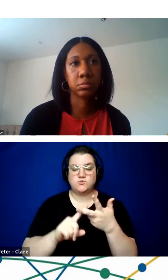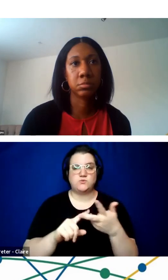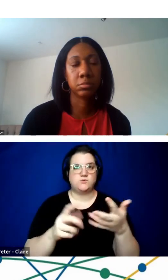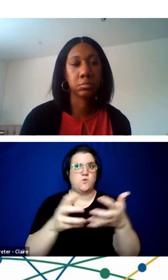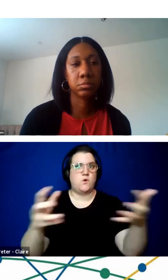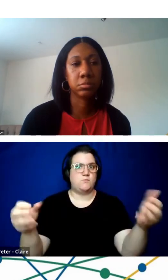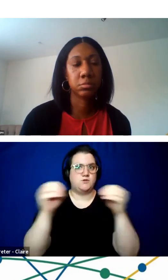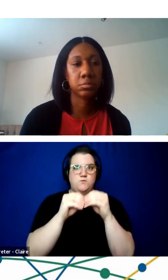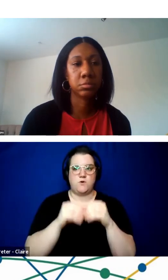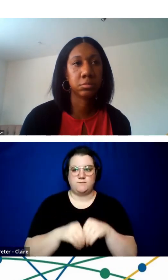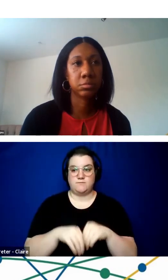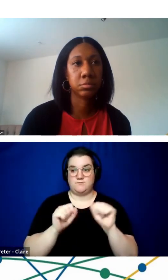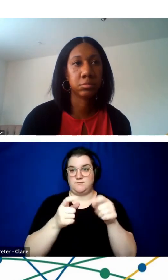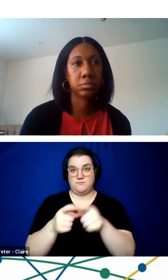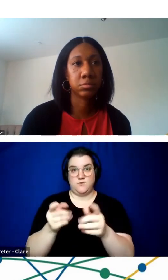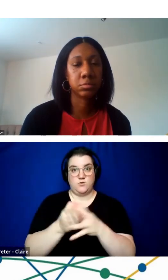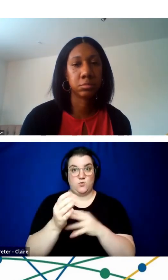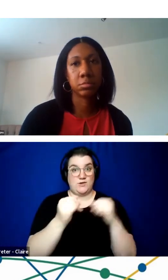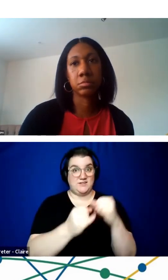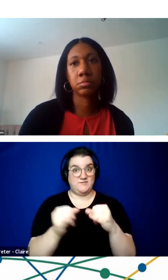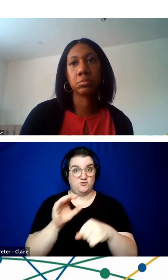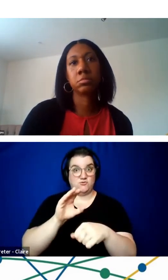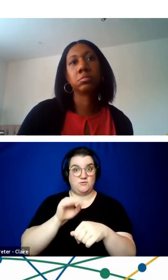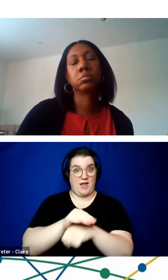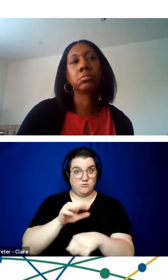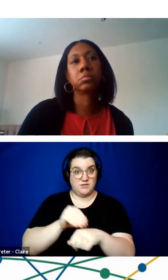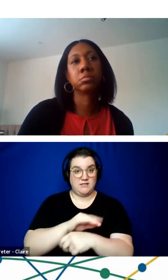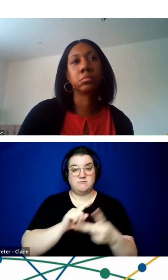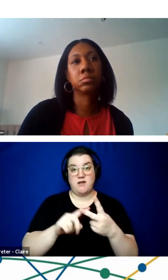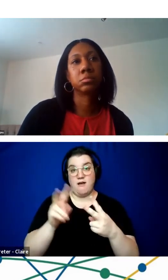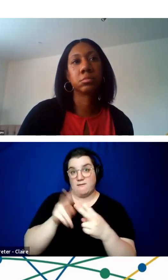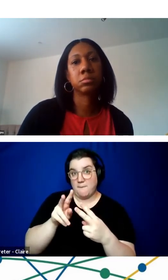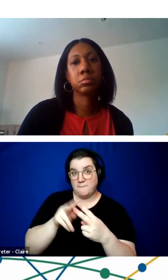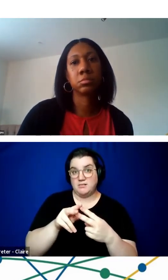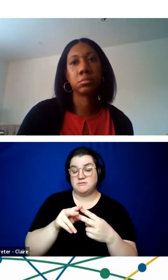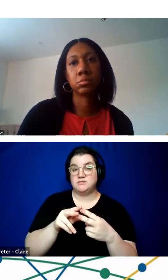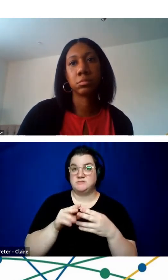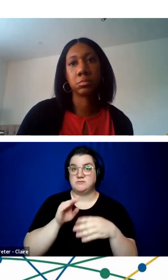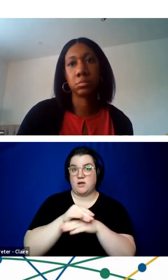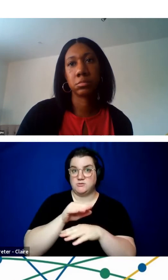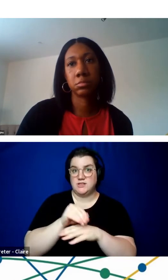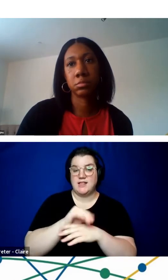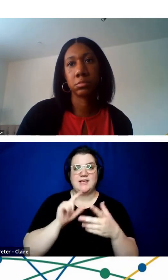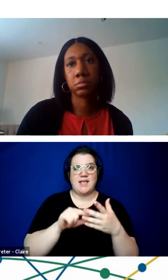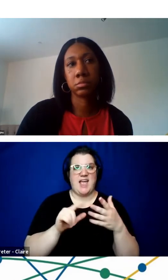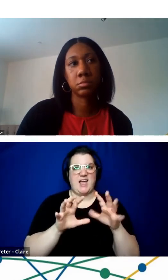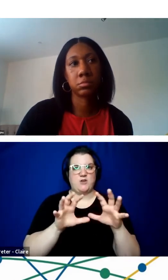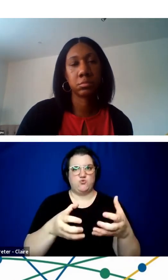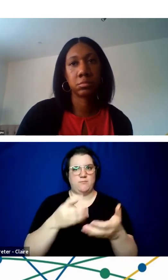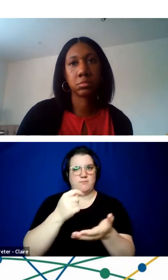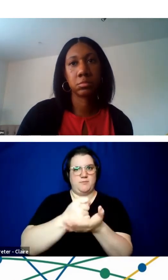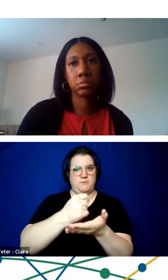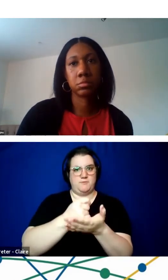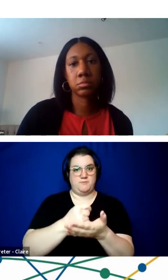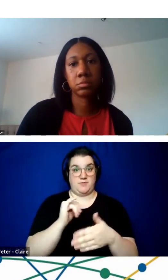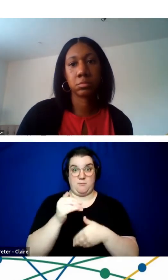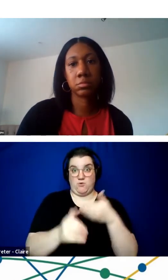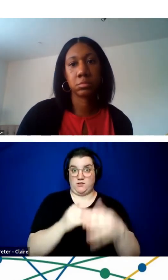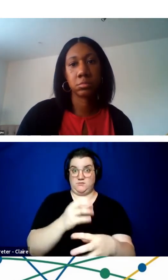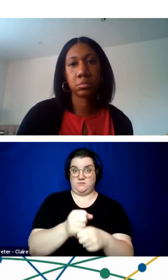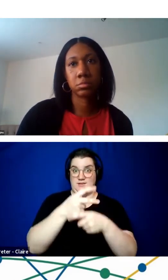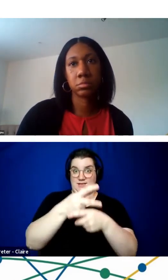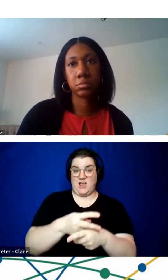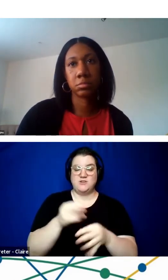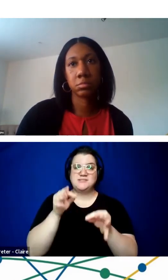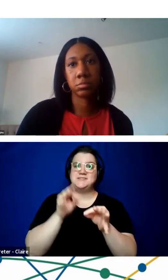This can take place through individual counseling, couples counseling, and groups. The process of receiving care is simple